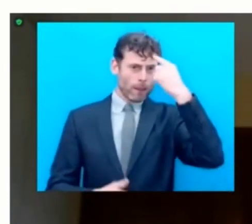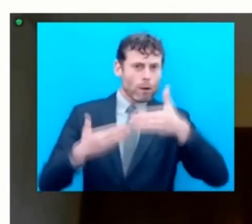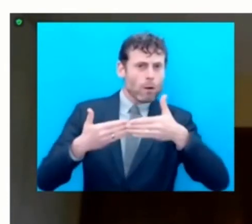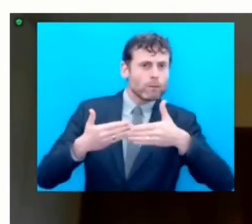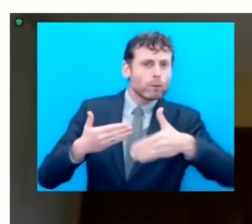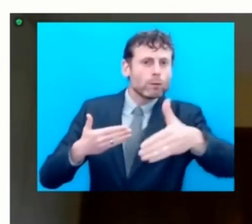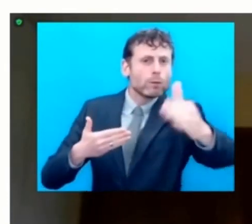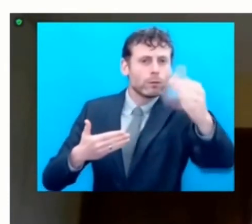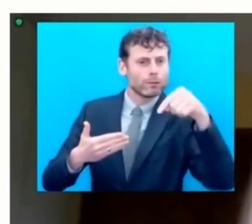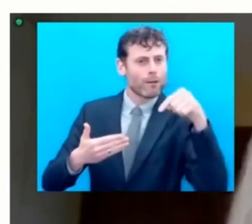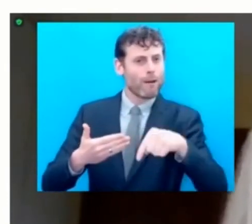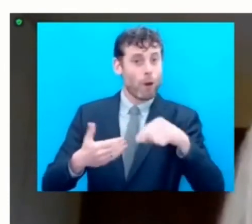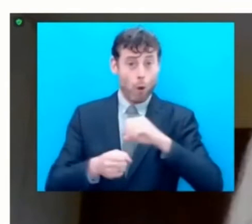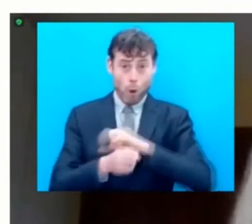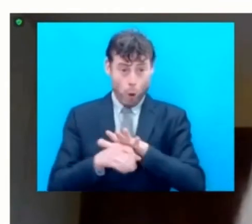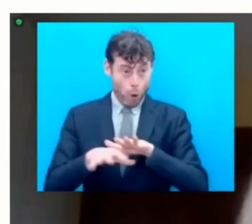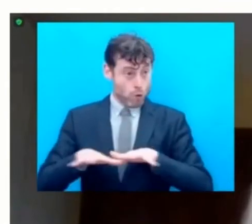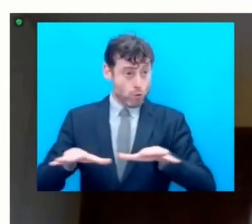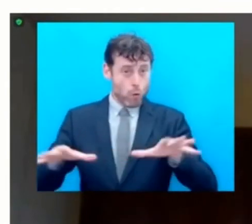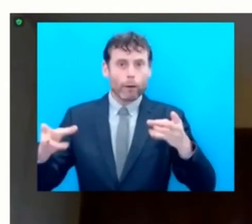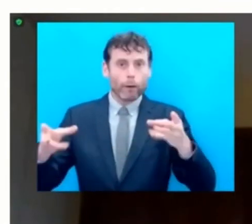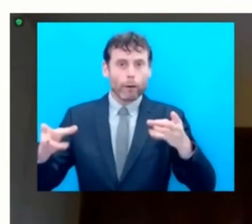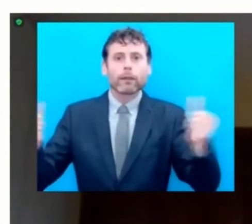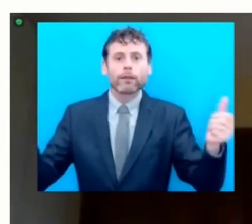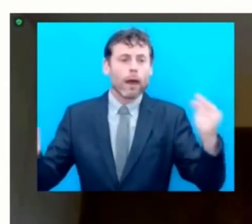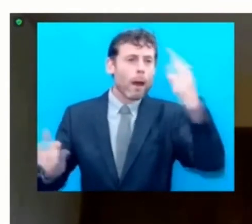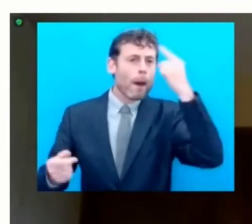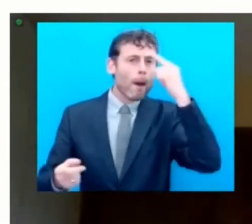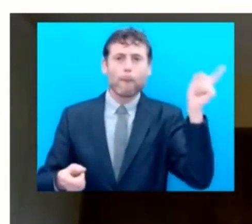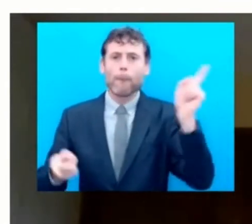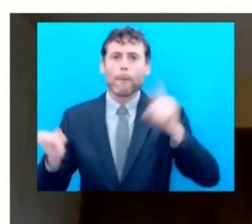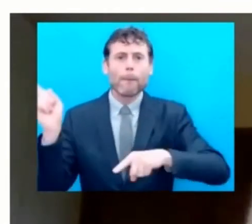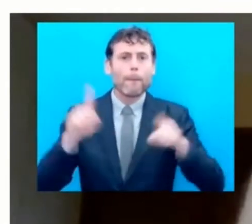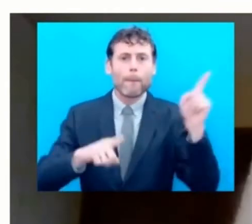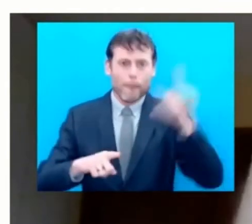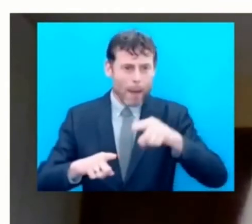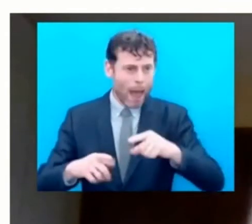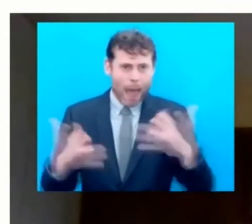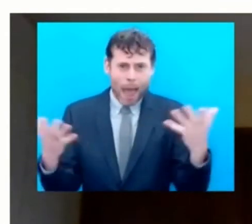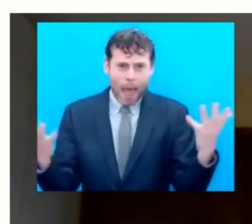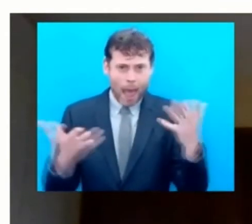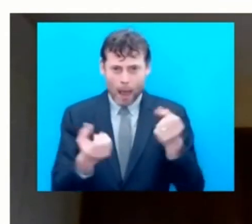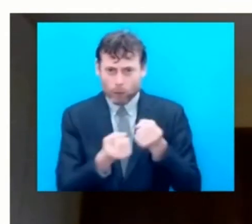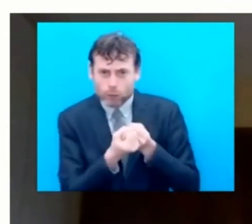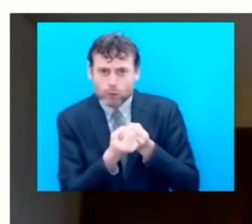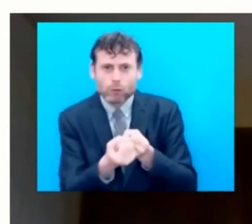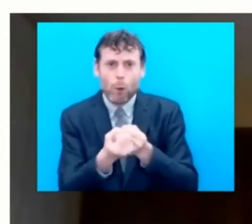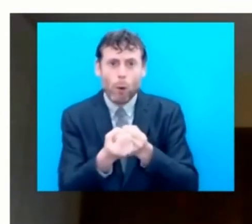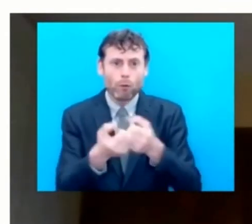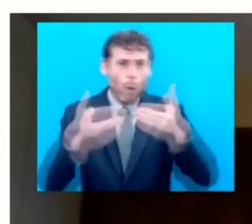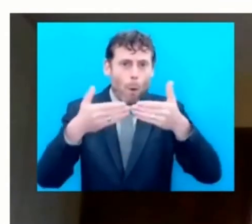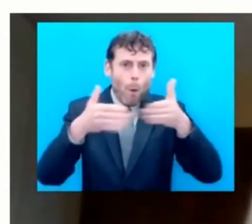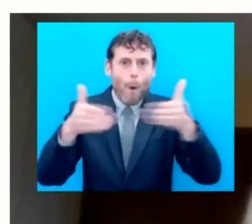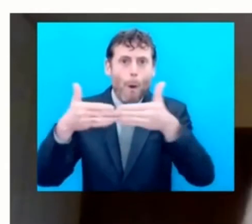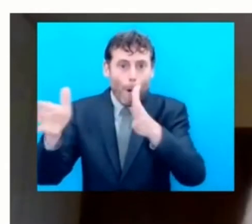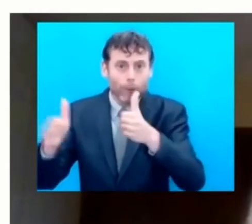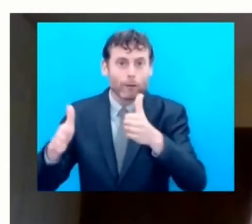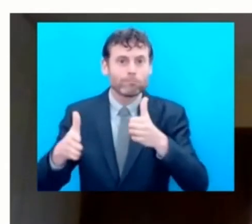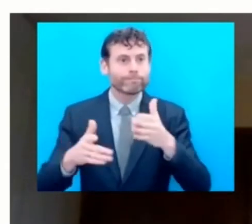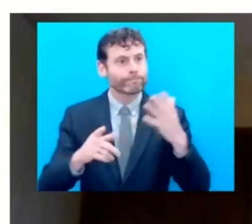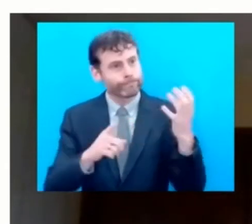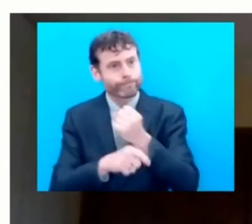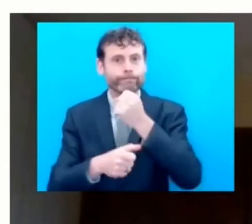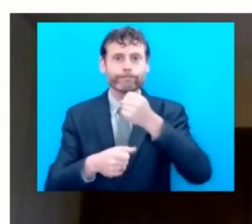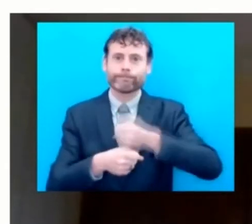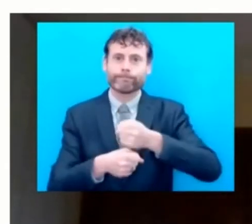addresses with determination the multiple divides that keep pushing a significant part of the world's